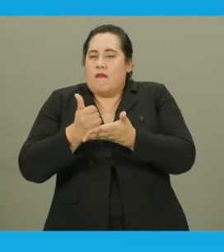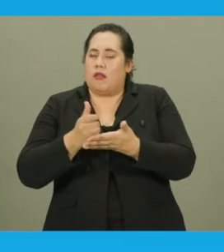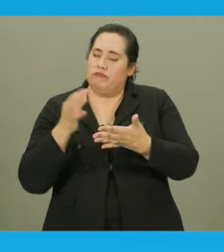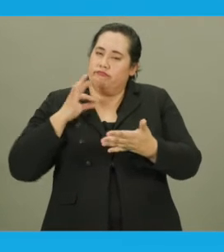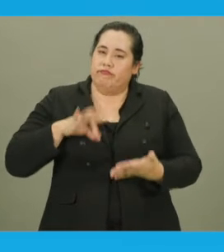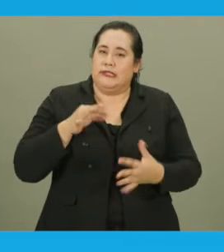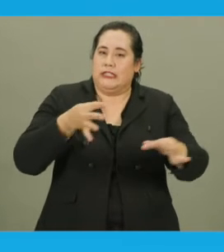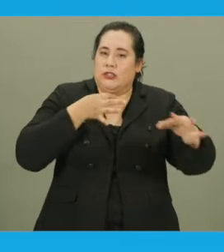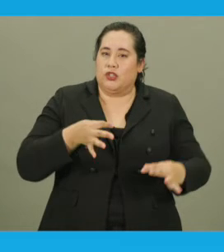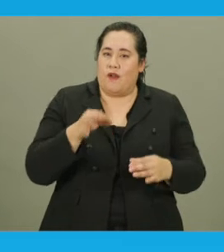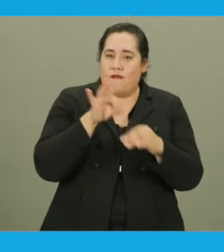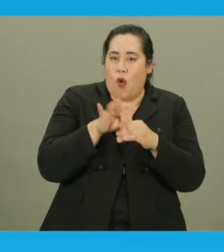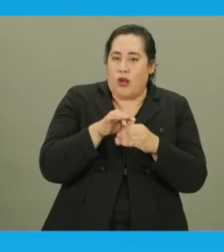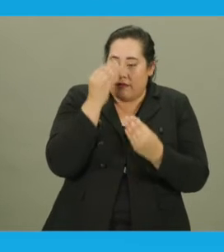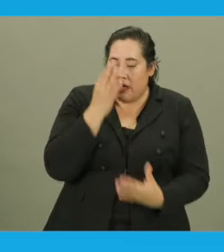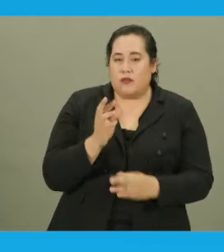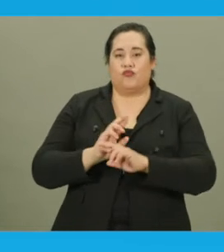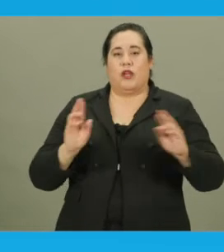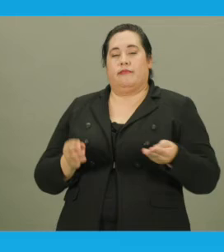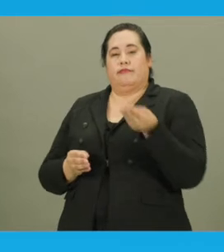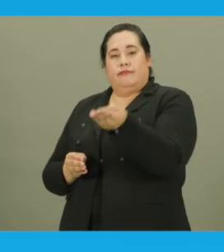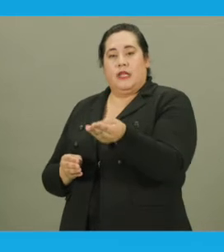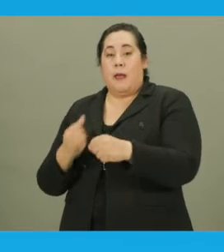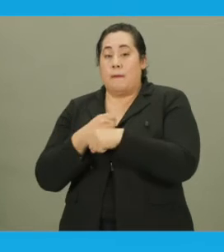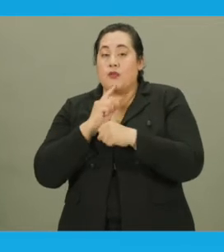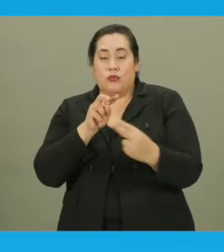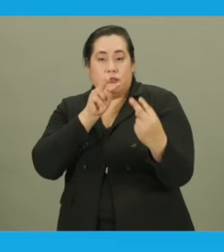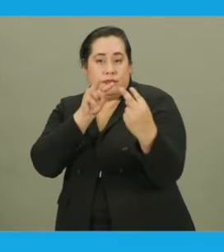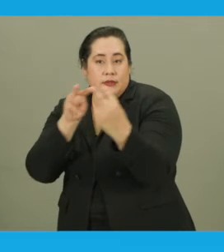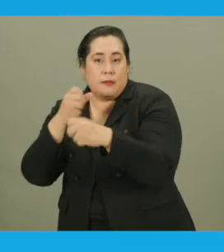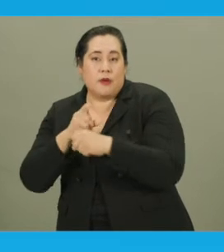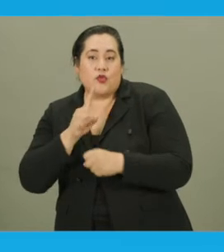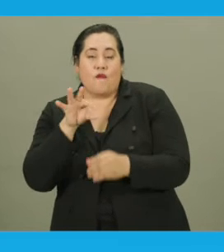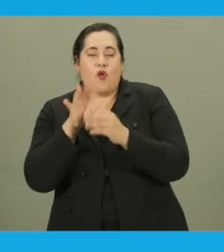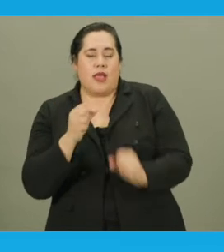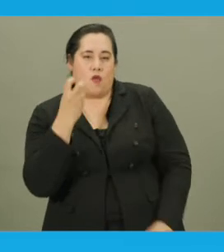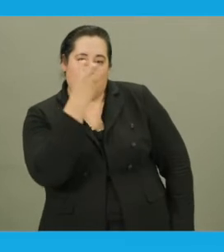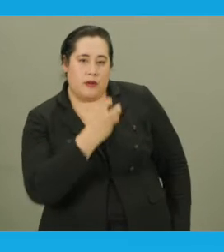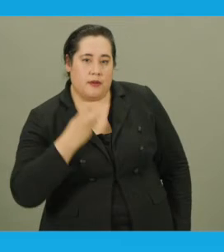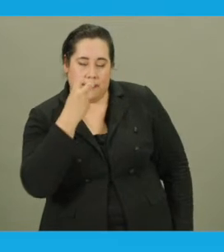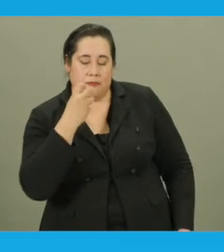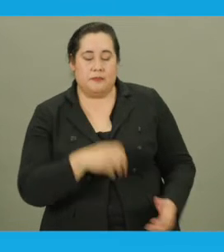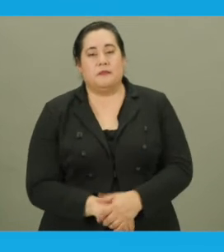helpful instructional voting materials handy. Maintain eye contact so the voter can read your lips.